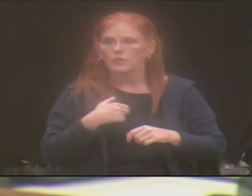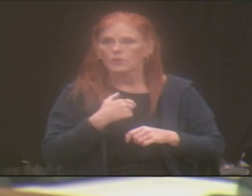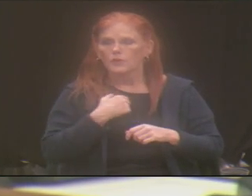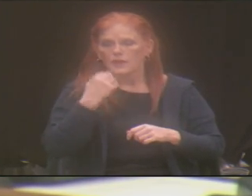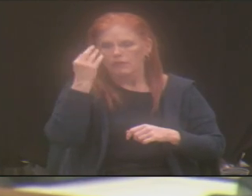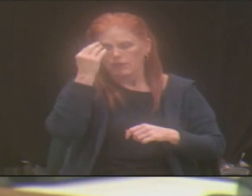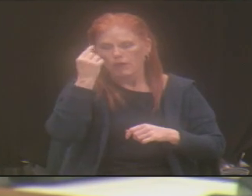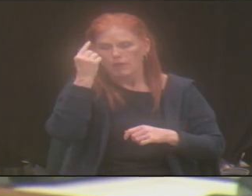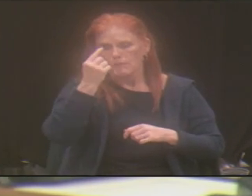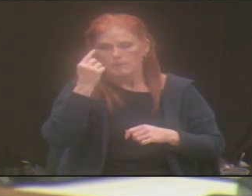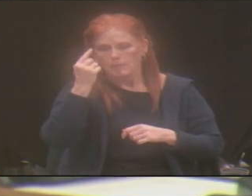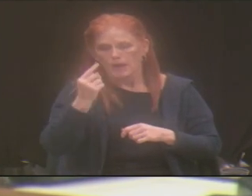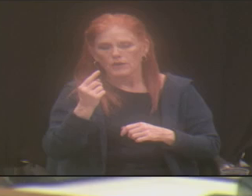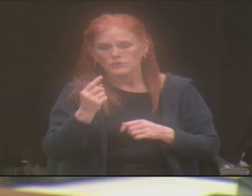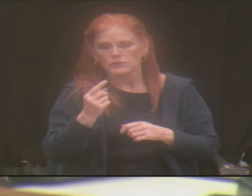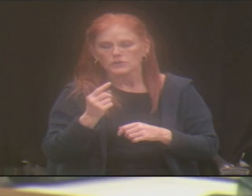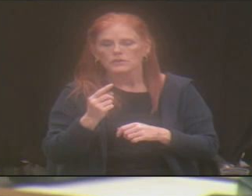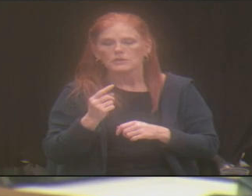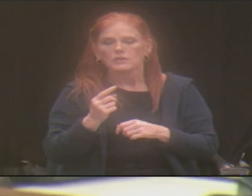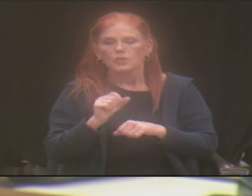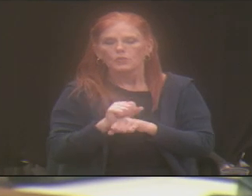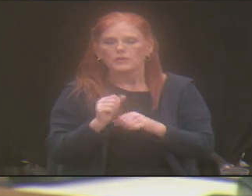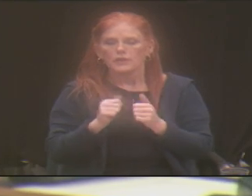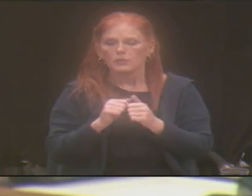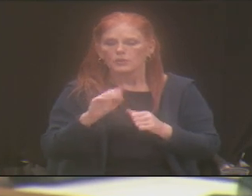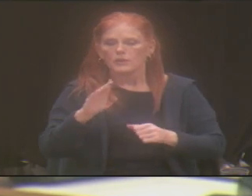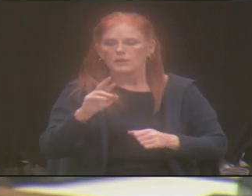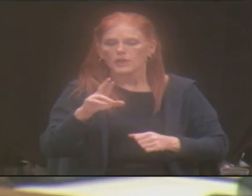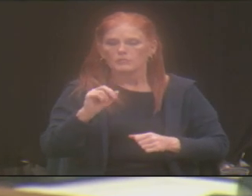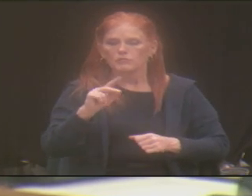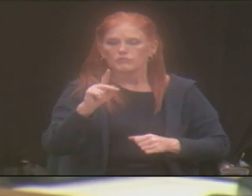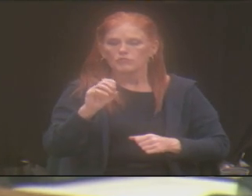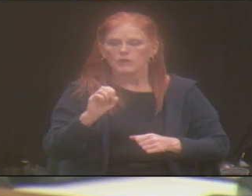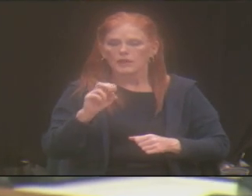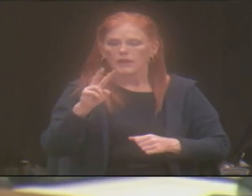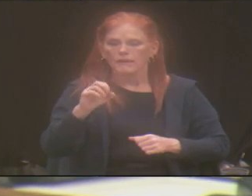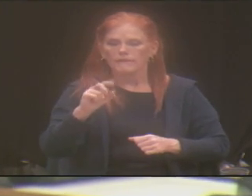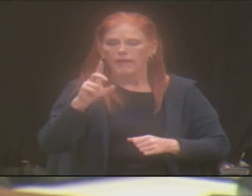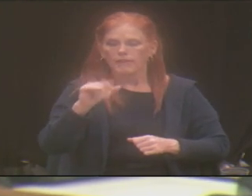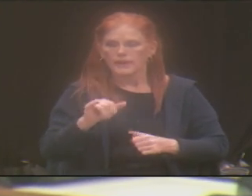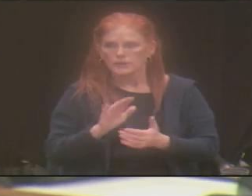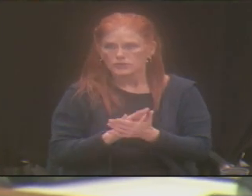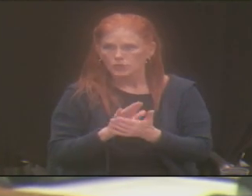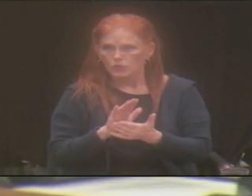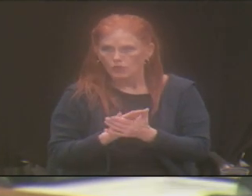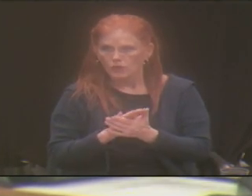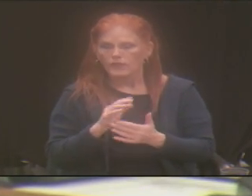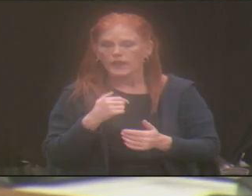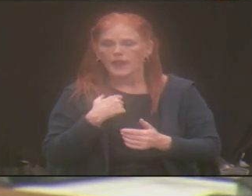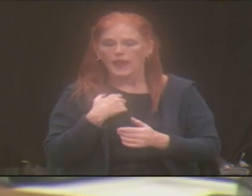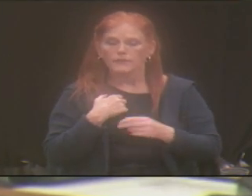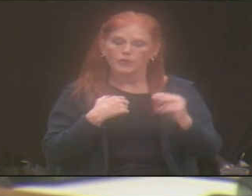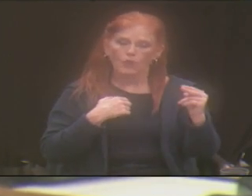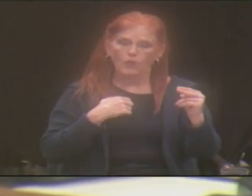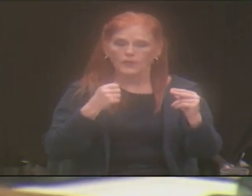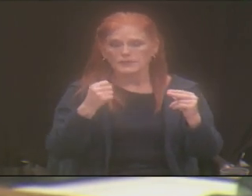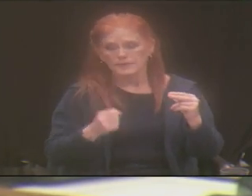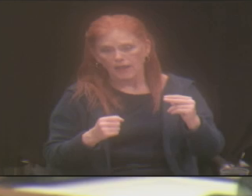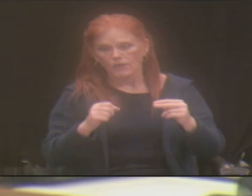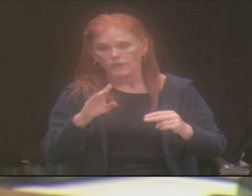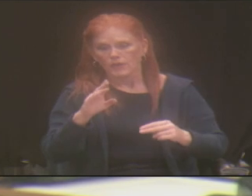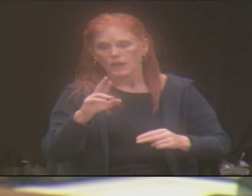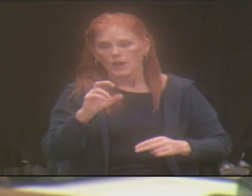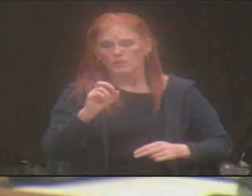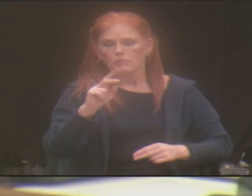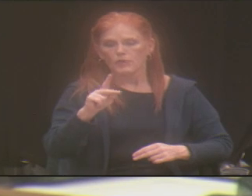expanding with Brook Valley School. They have Brook Valley North and Brook Valley South. Brook